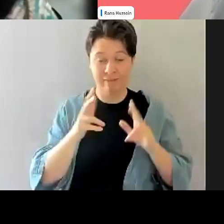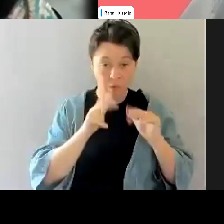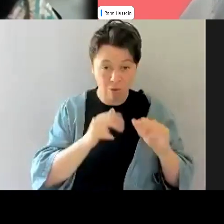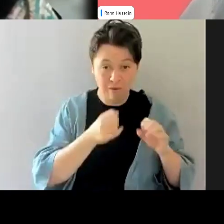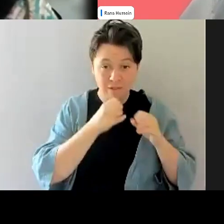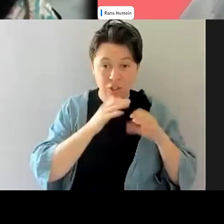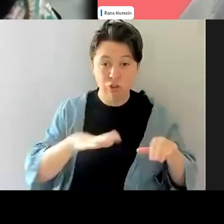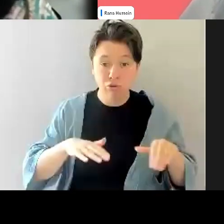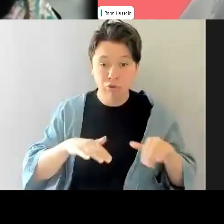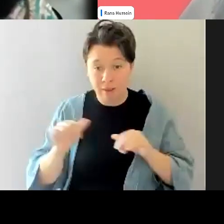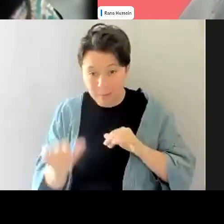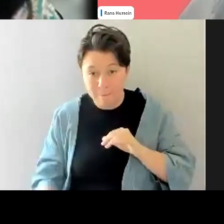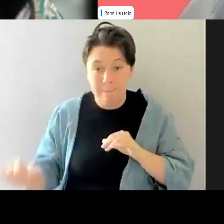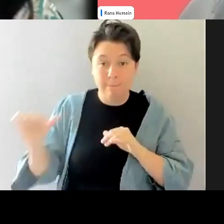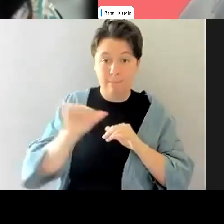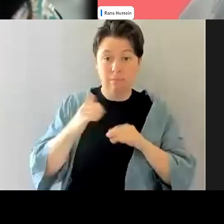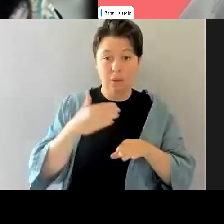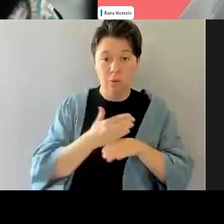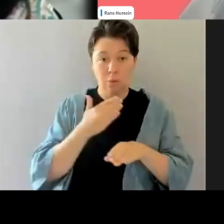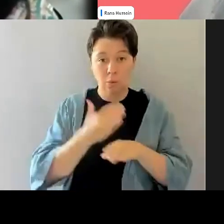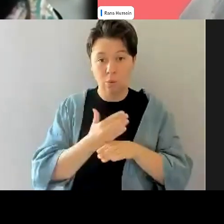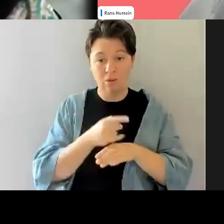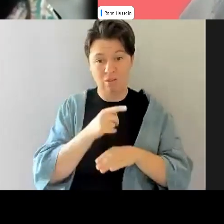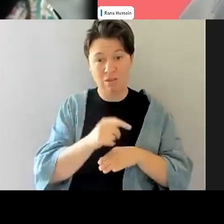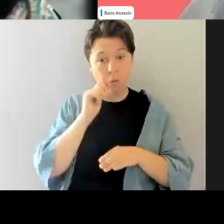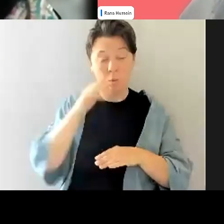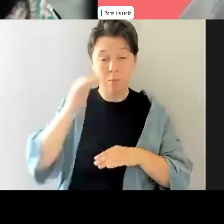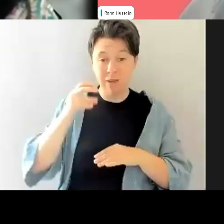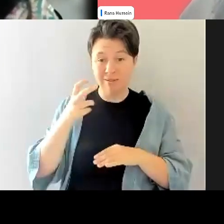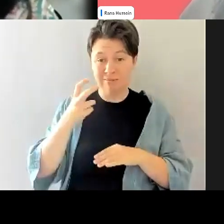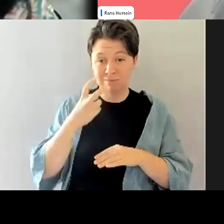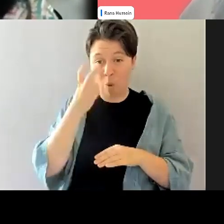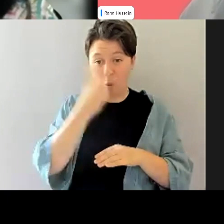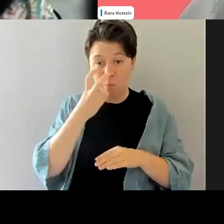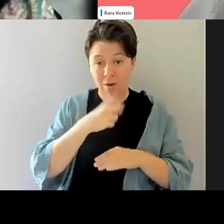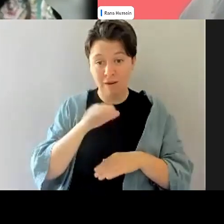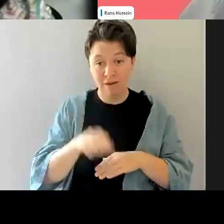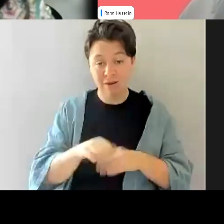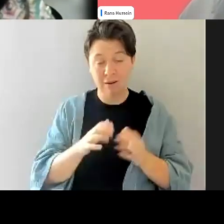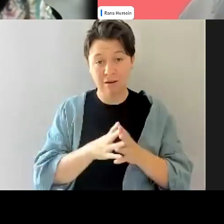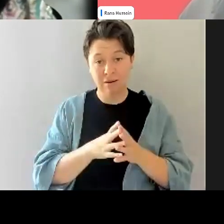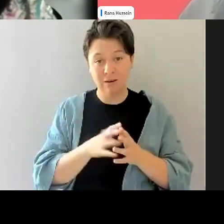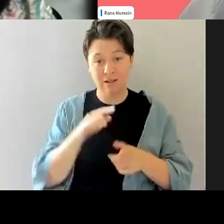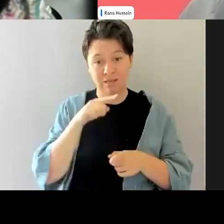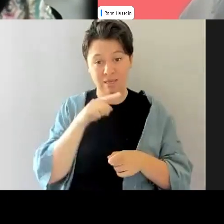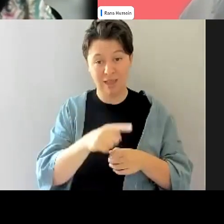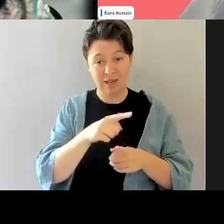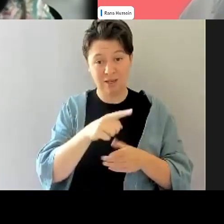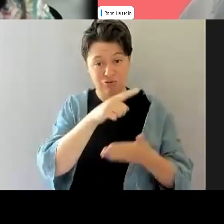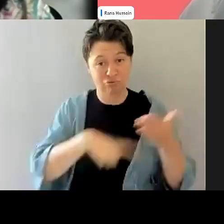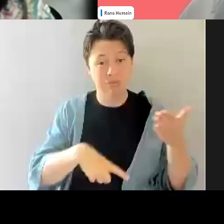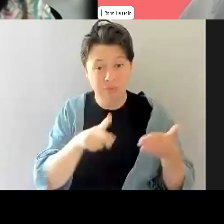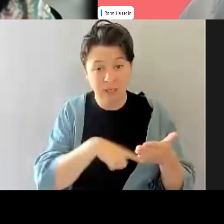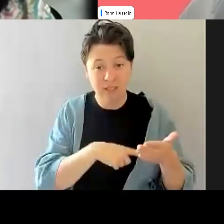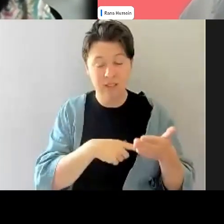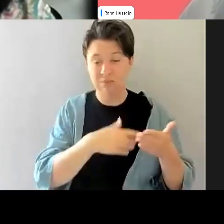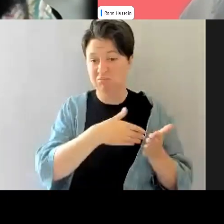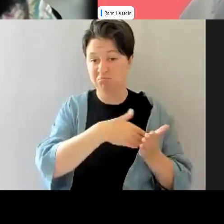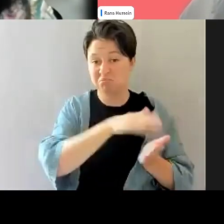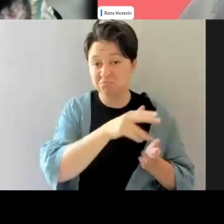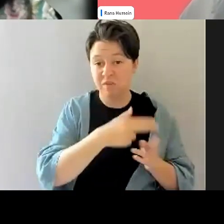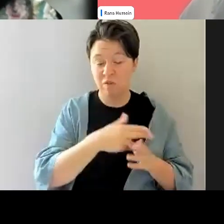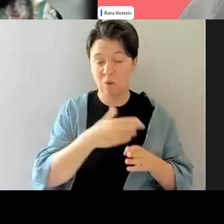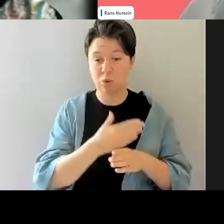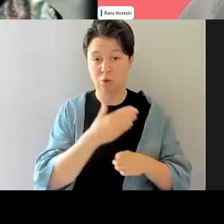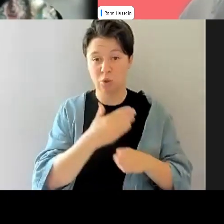and come back into the workforce, obviously they're going to be older at that point of time, and they are discriminated against for jobs. I've heard that even for